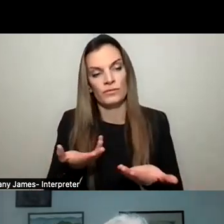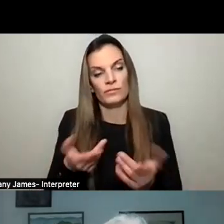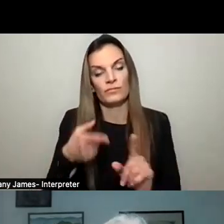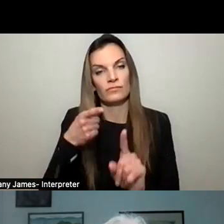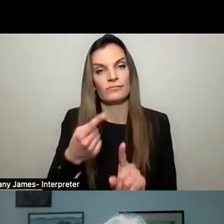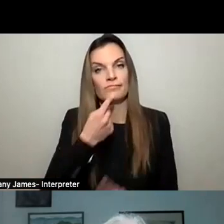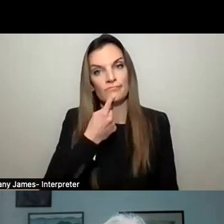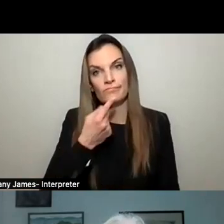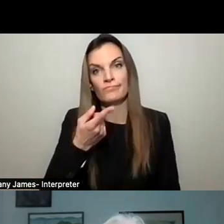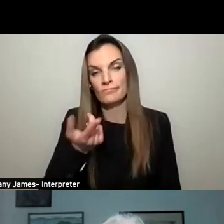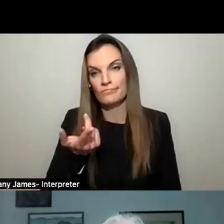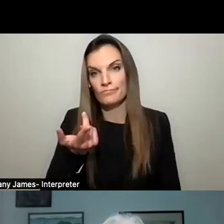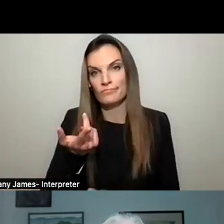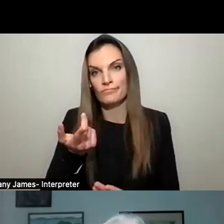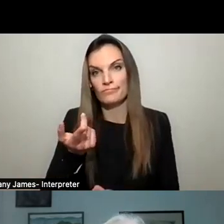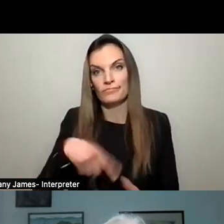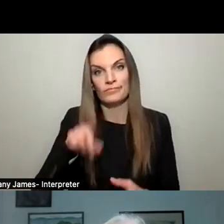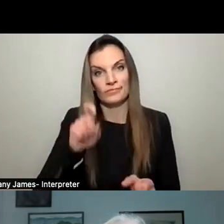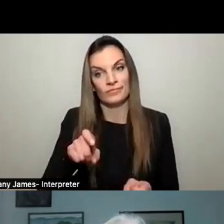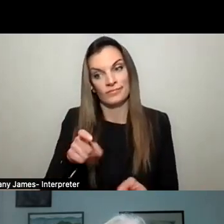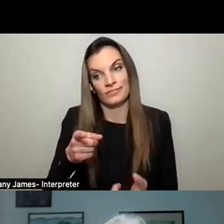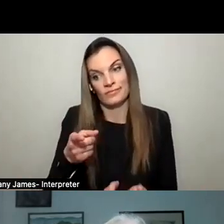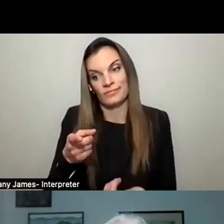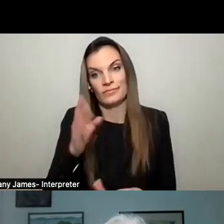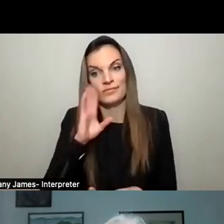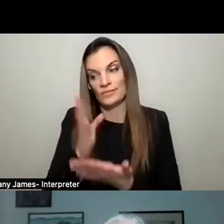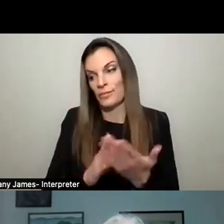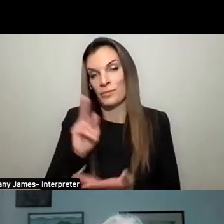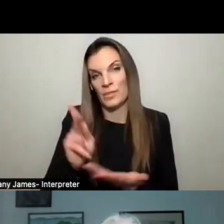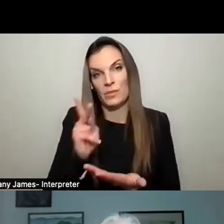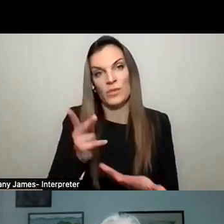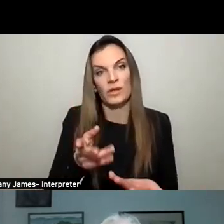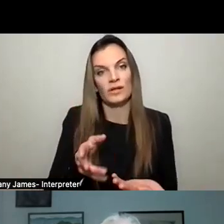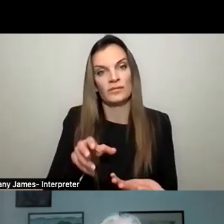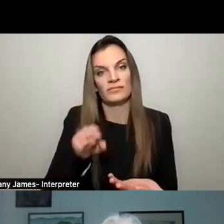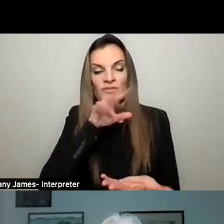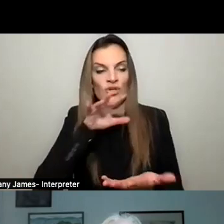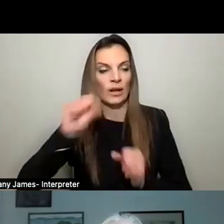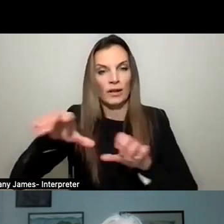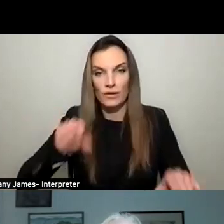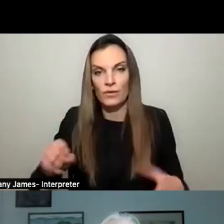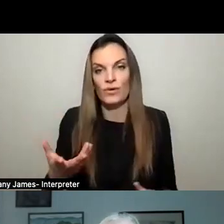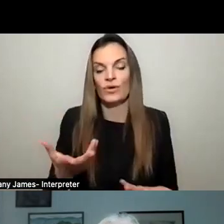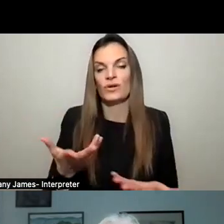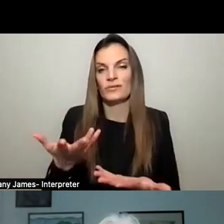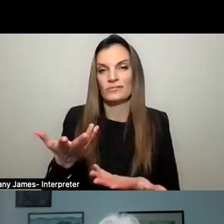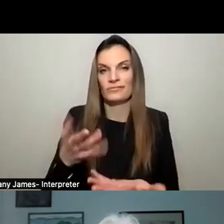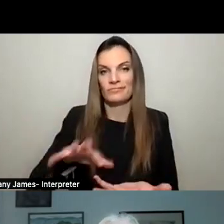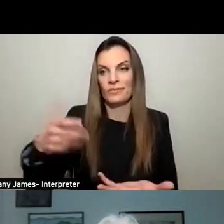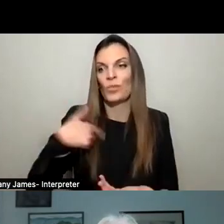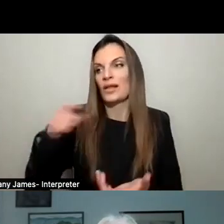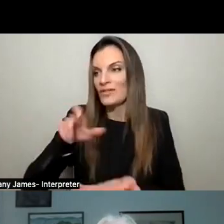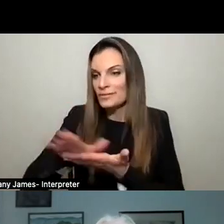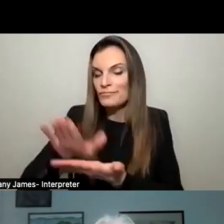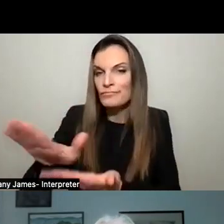unfortunately, the rest of us have to live with people who choose to litter, uh, and trash our community and we have to pick up